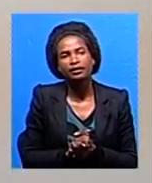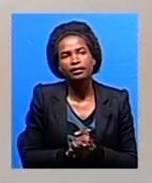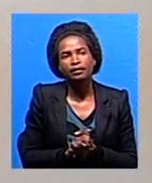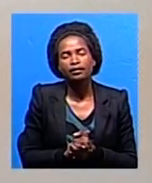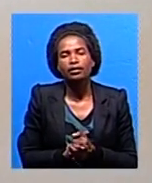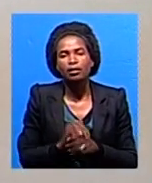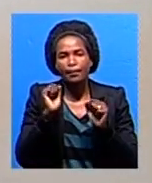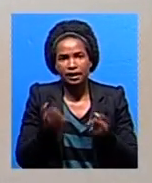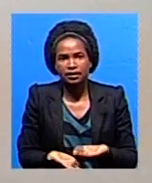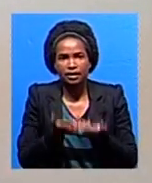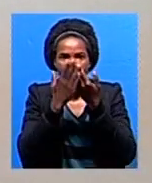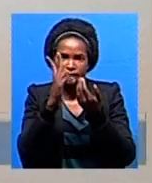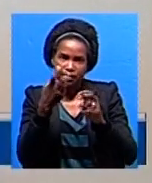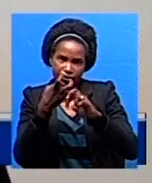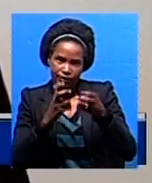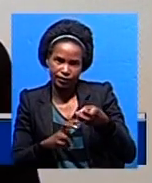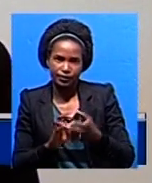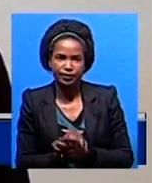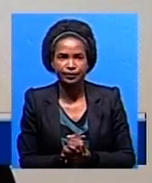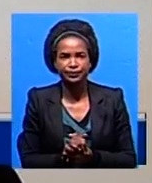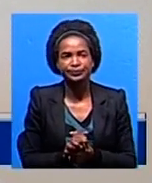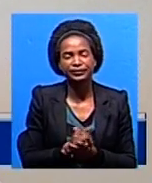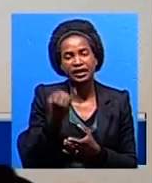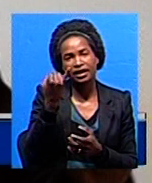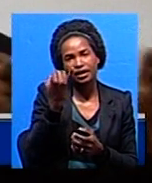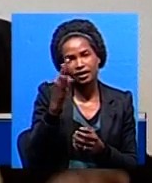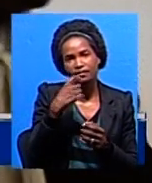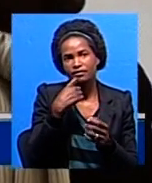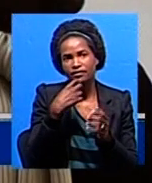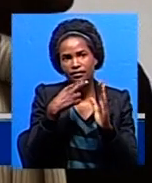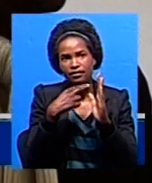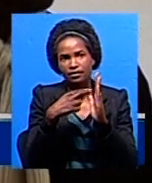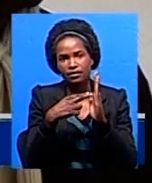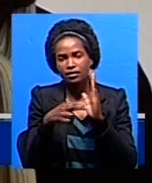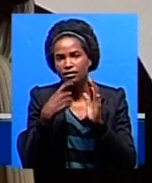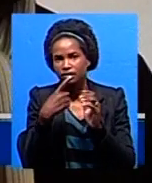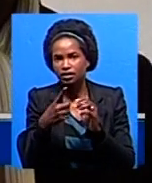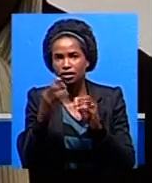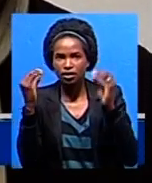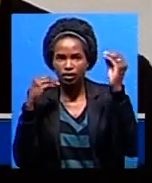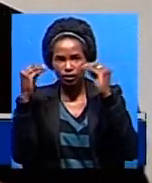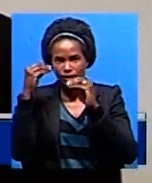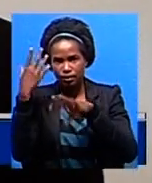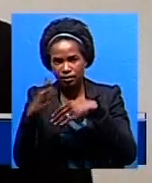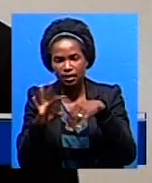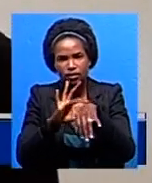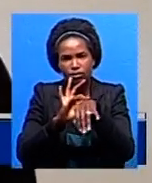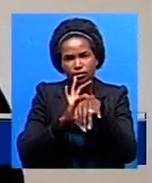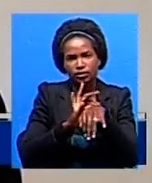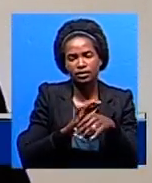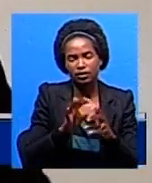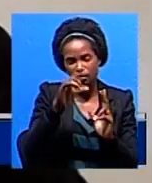faster than others. Now, if the regulation says, when you qualify from university as a paramedic or as a